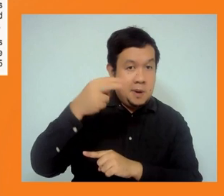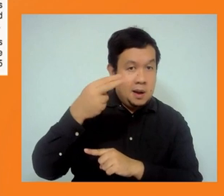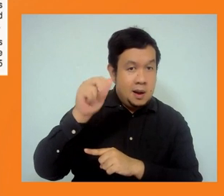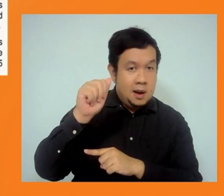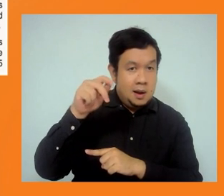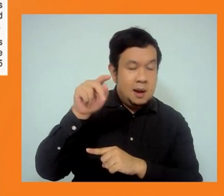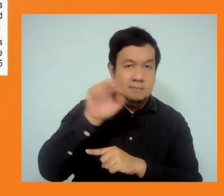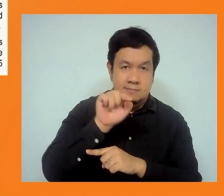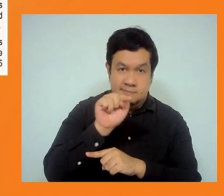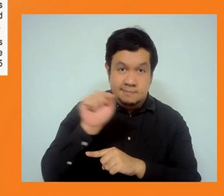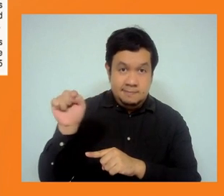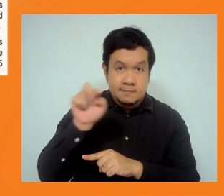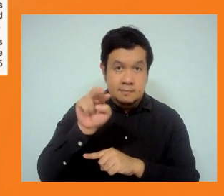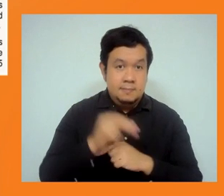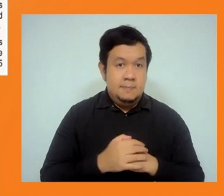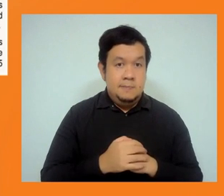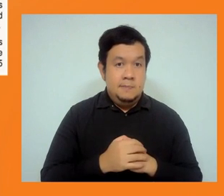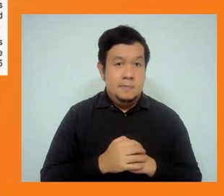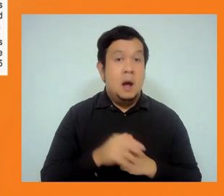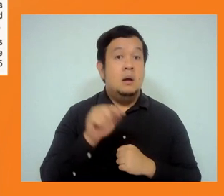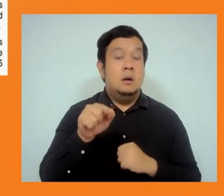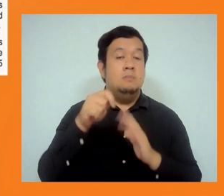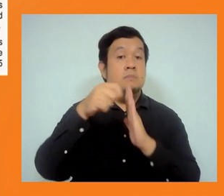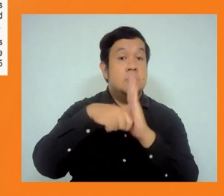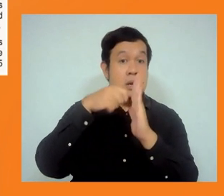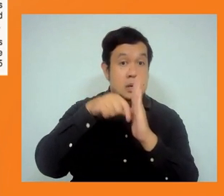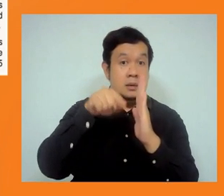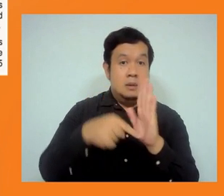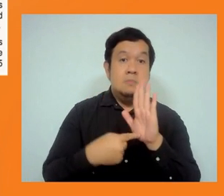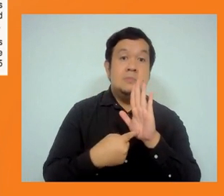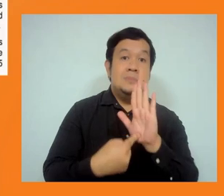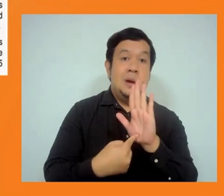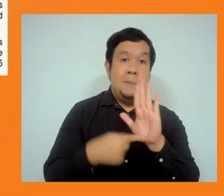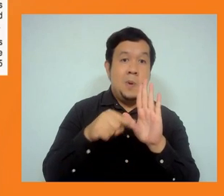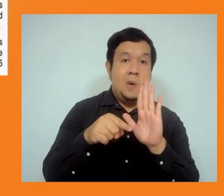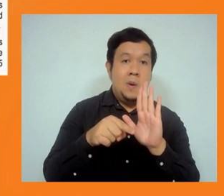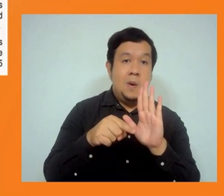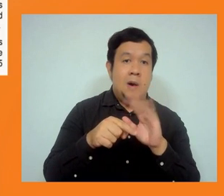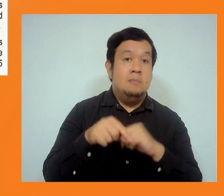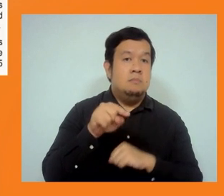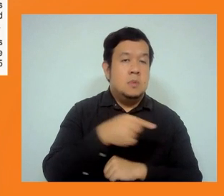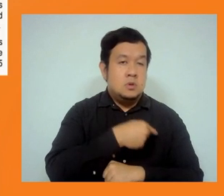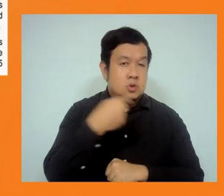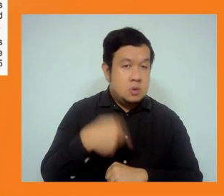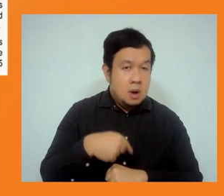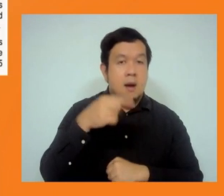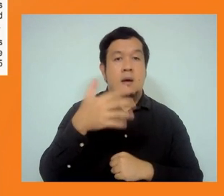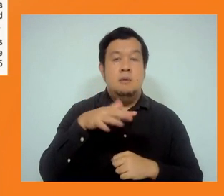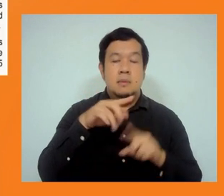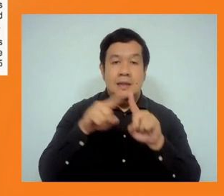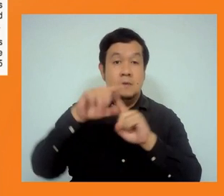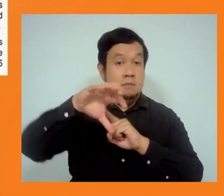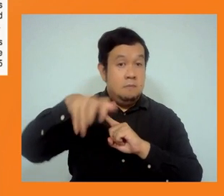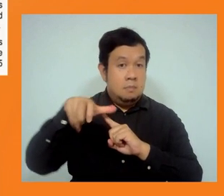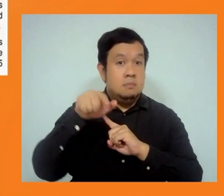JICA, Kuwait Fund, ADB, as well as the national government. So when when the issues come and we were not able